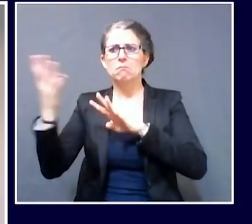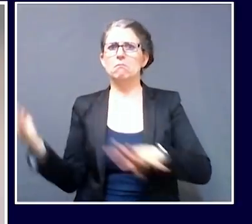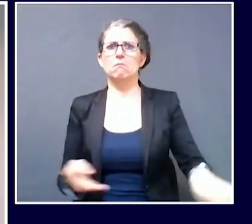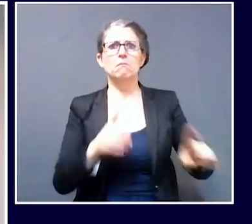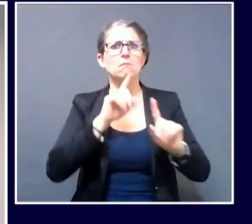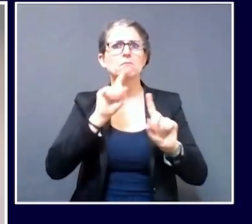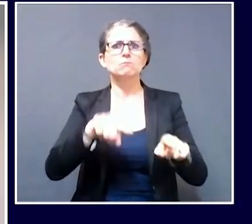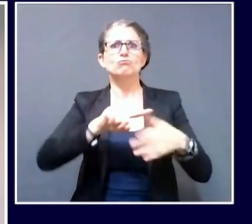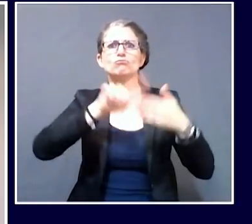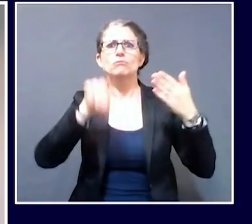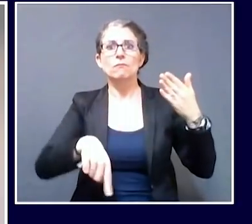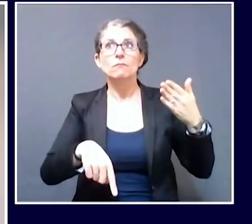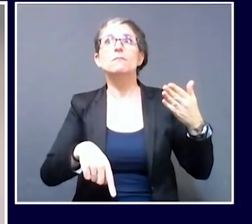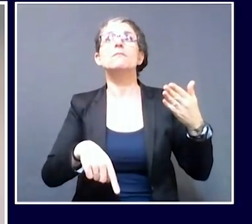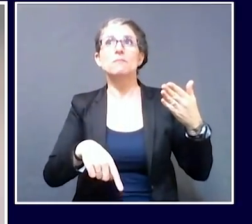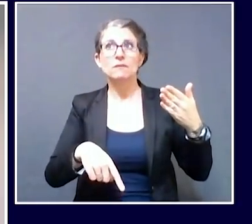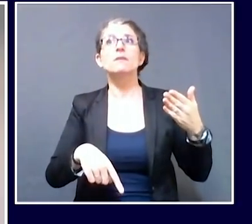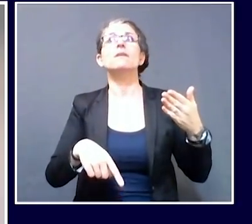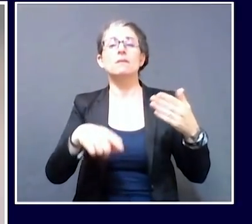,000 tests a day.